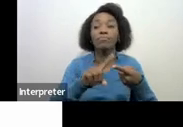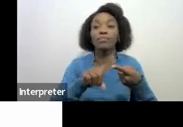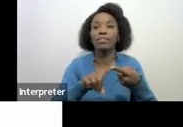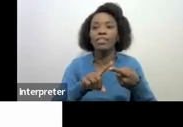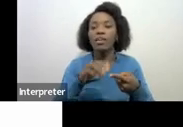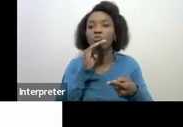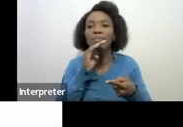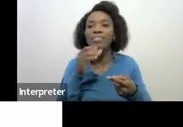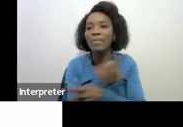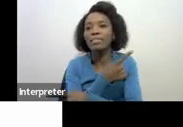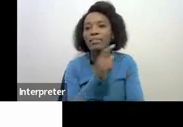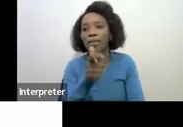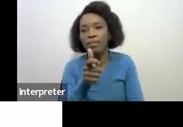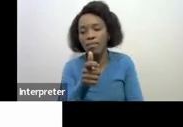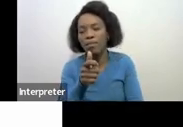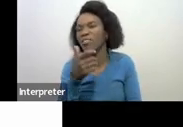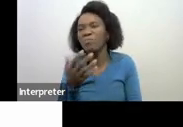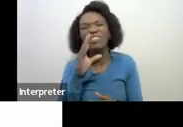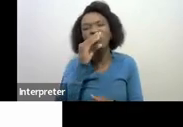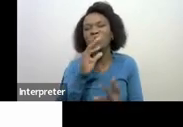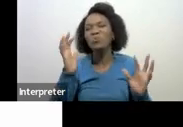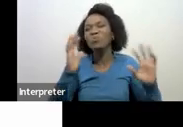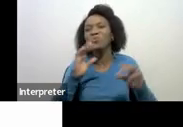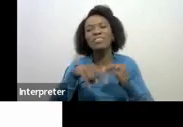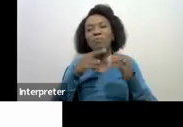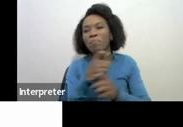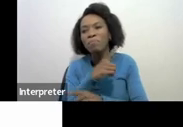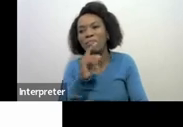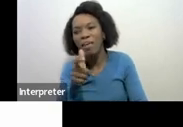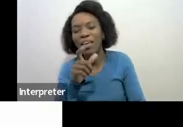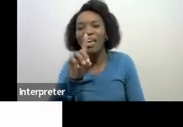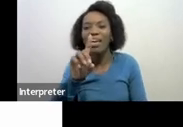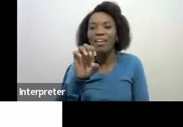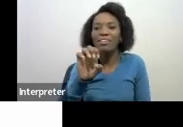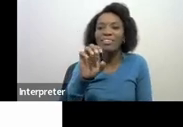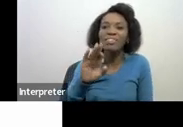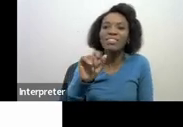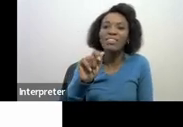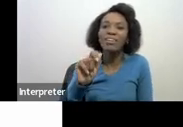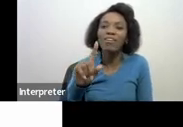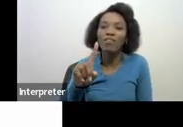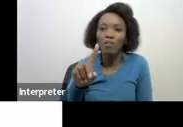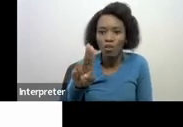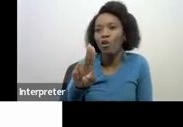not going to talk about much about default because I've already explained a default is when there's an error that you